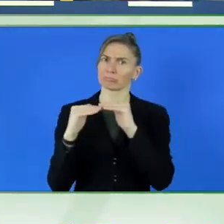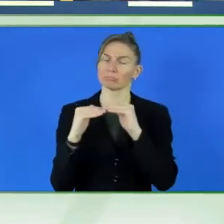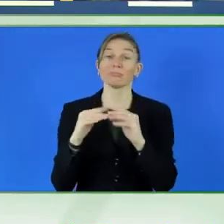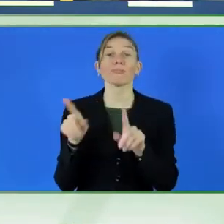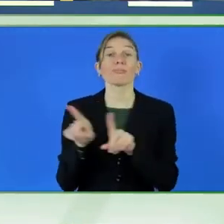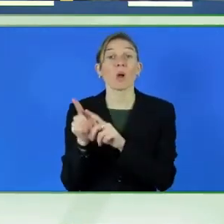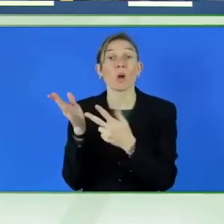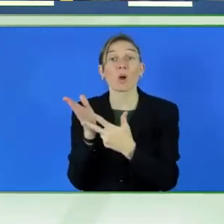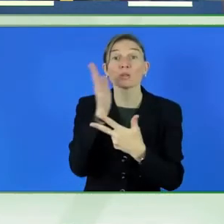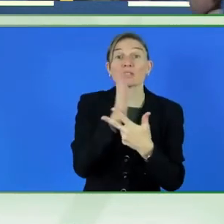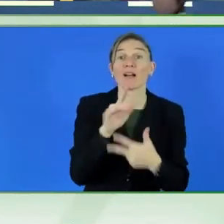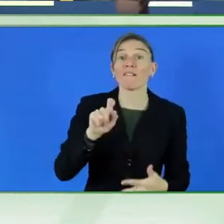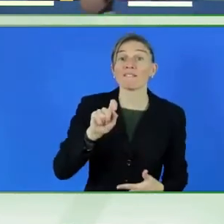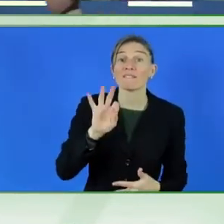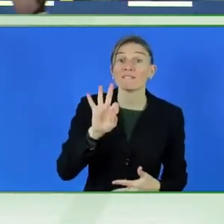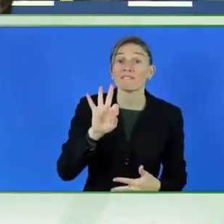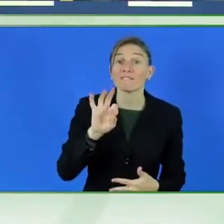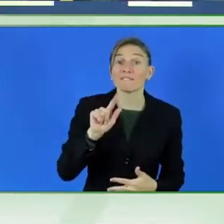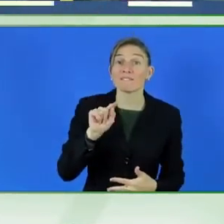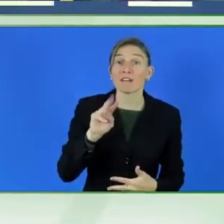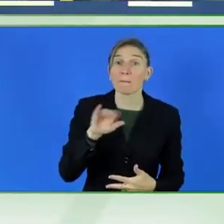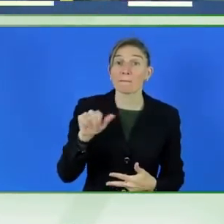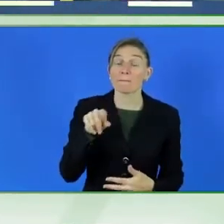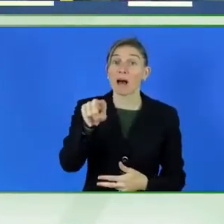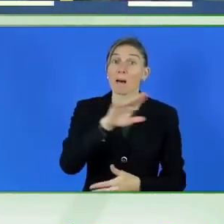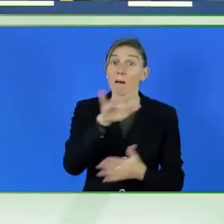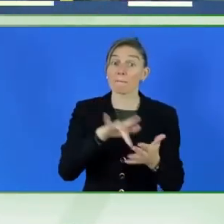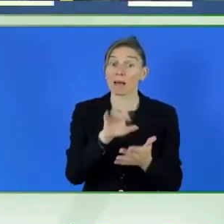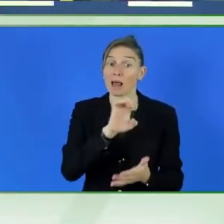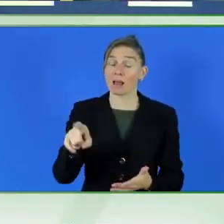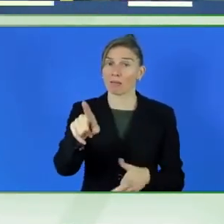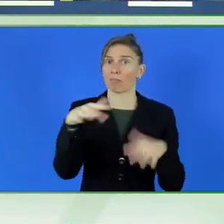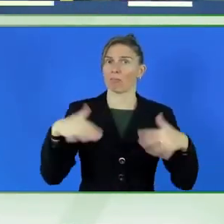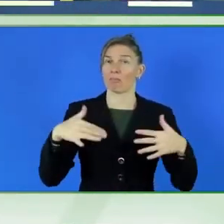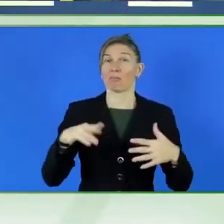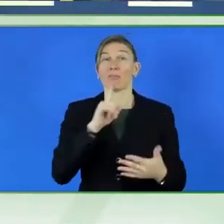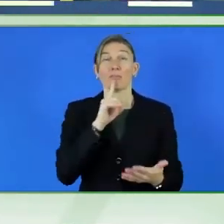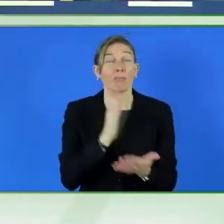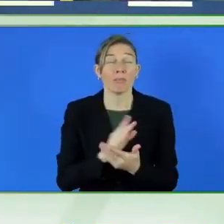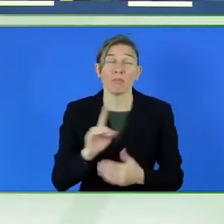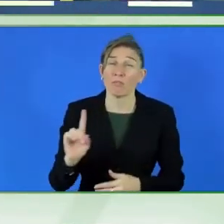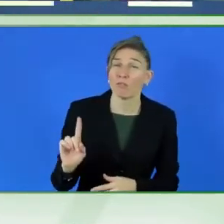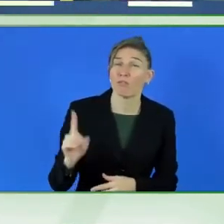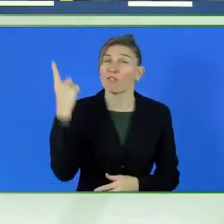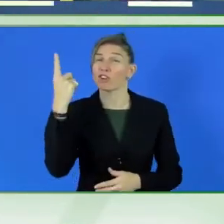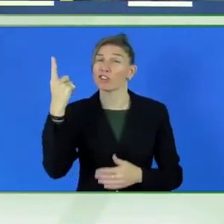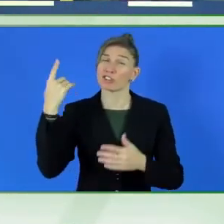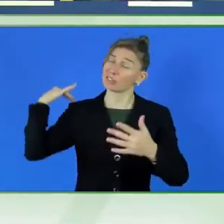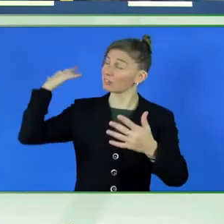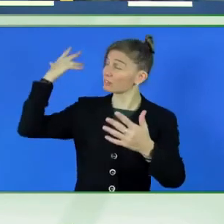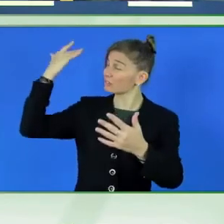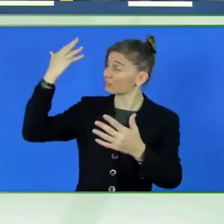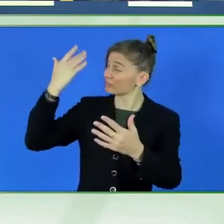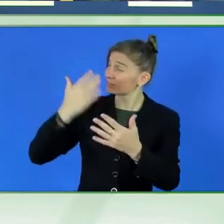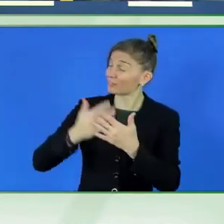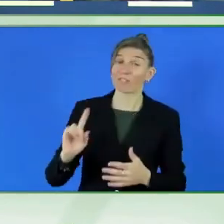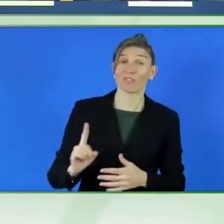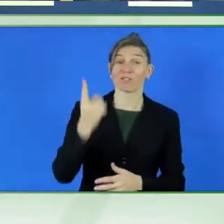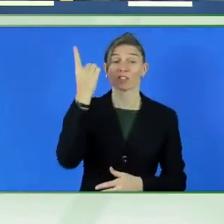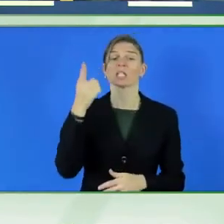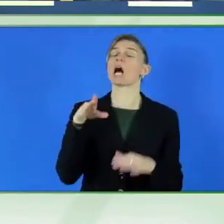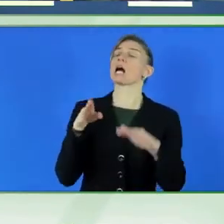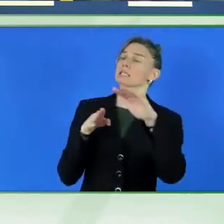East as literally the first in history accessibility consultant who is fully